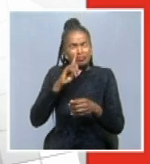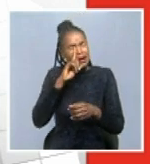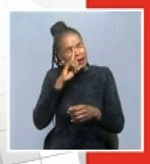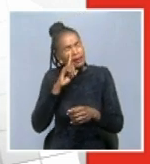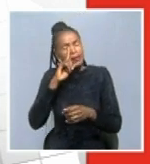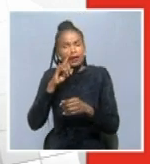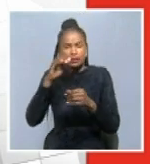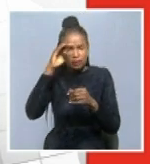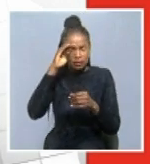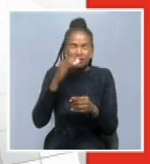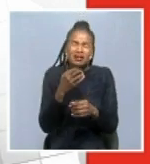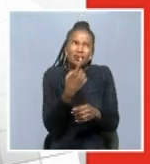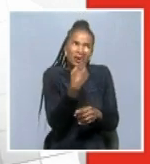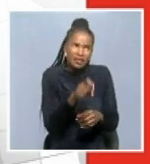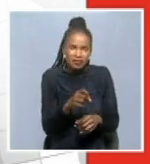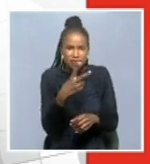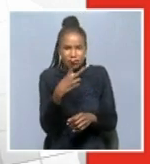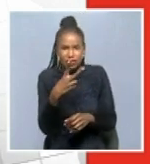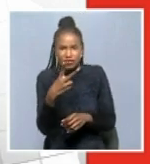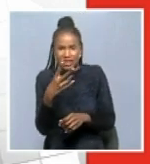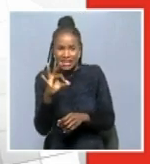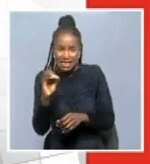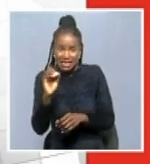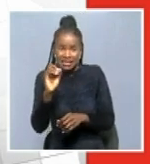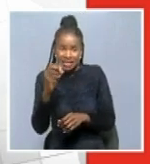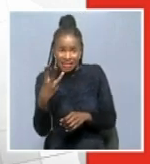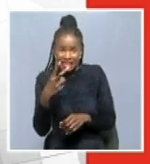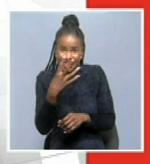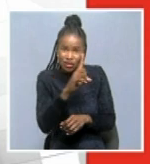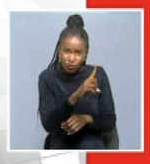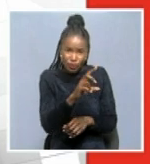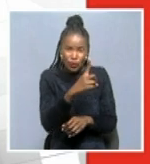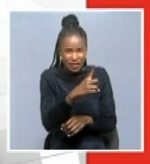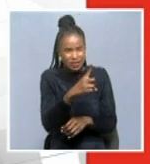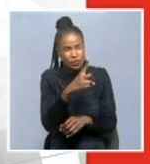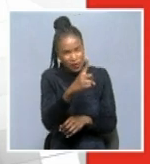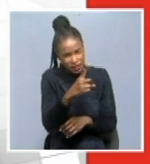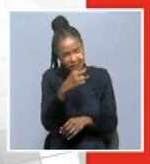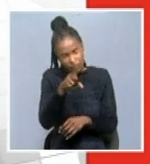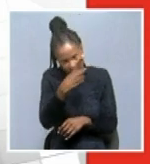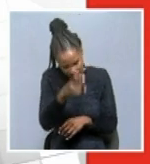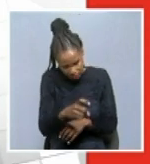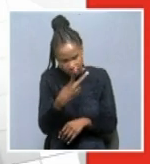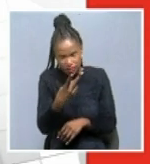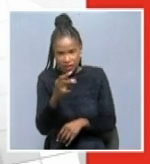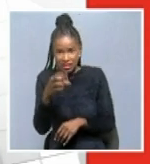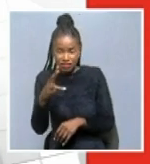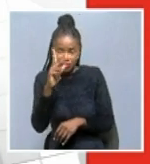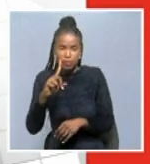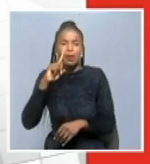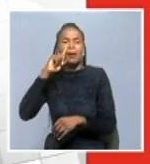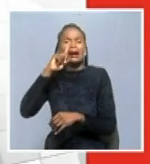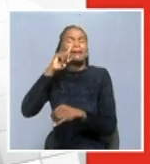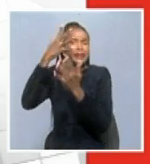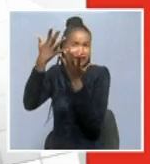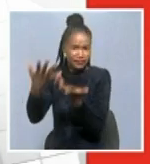tested 1,293 people. And then out of that,